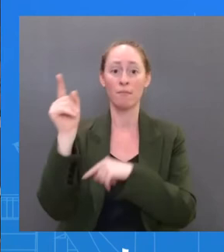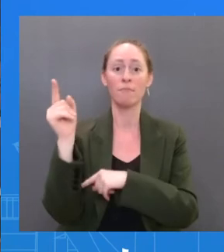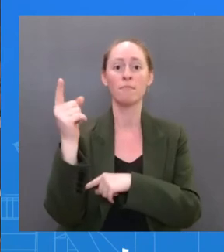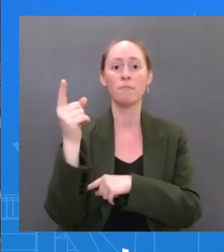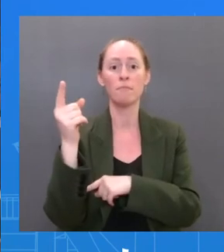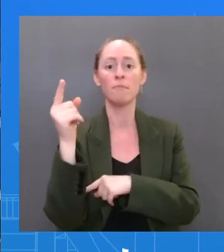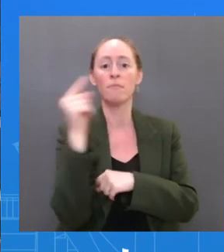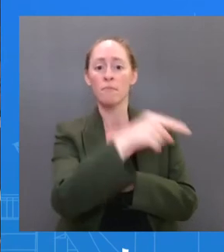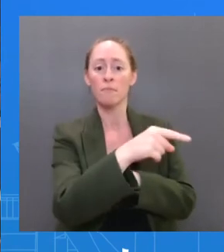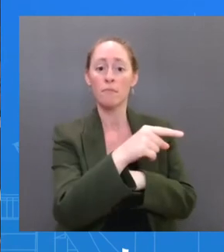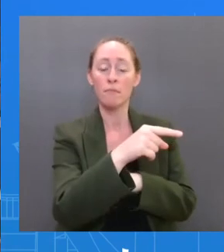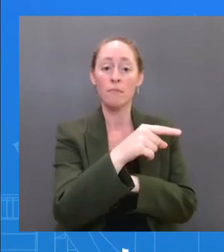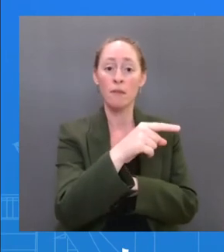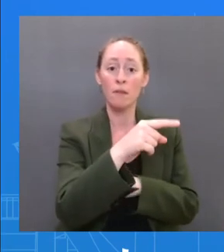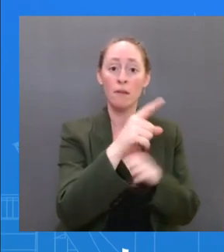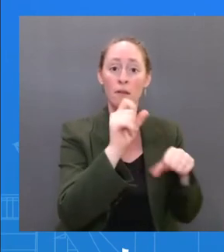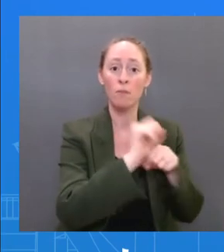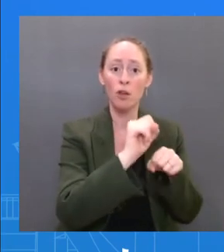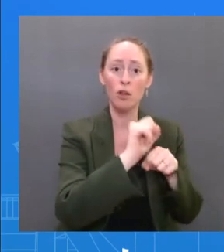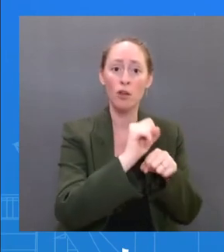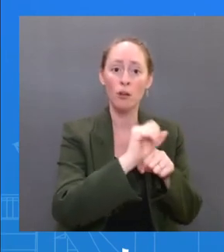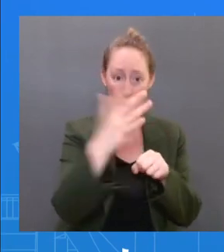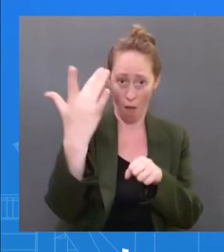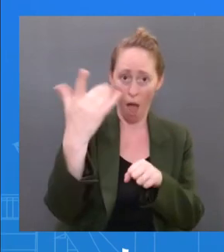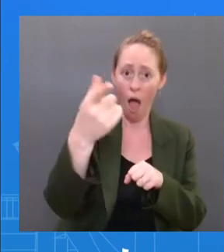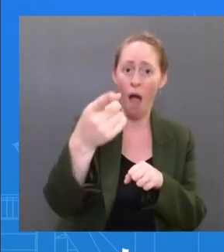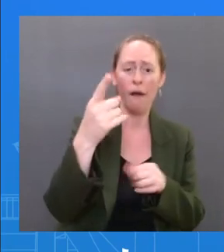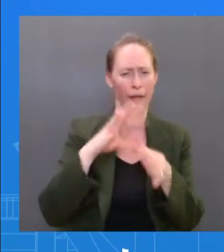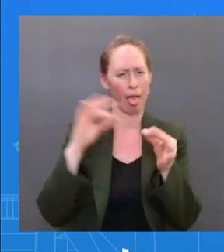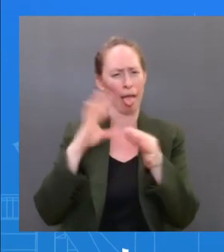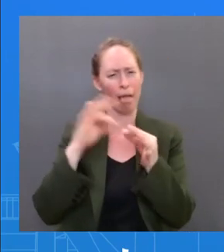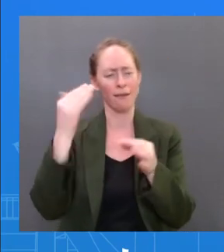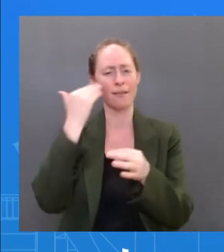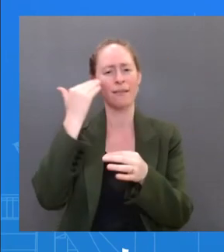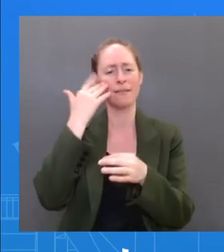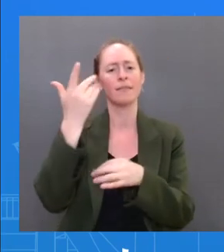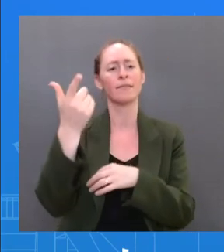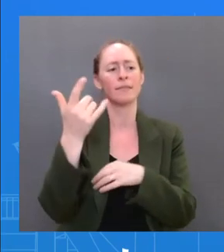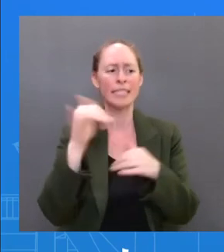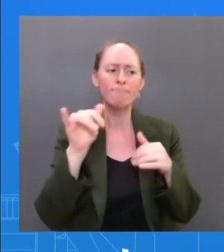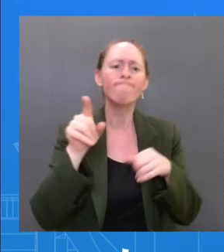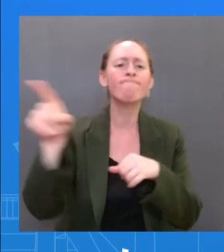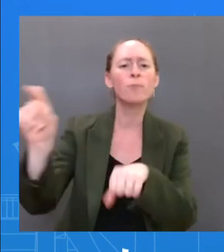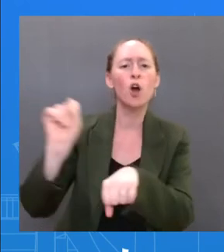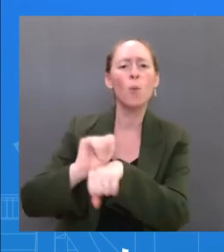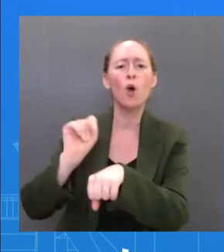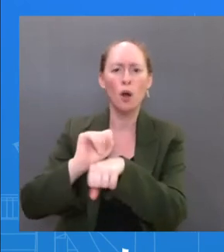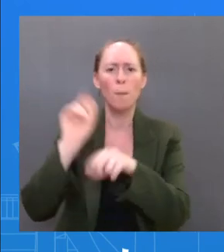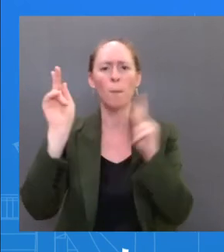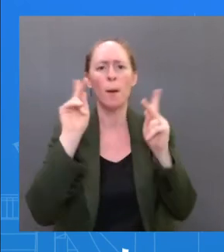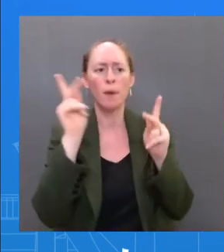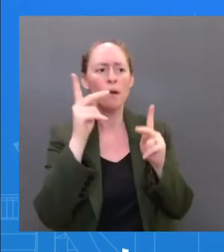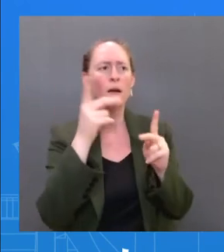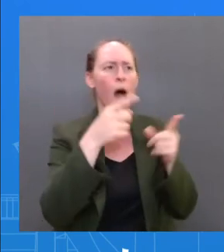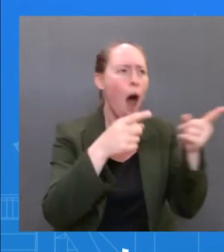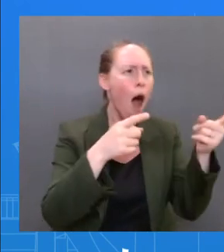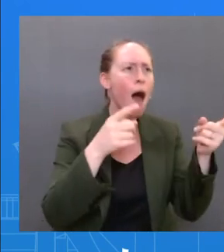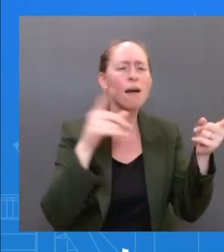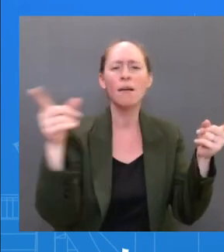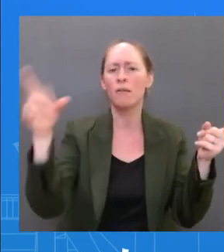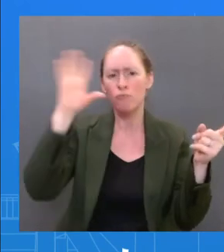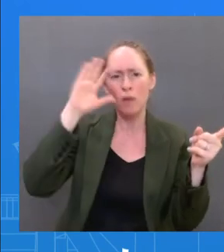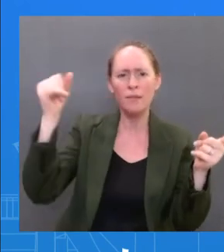question? Well, I I believe people, if they feel ill, should absolutely get sick time to recover. Um,